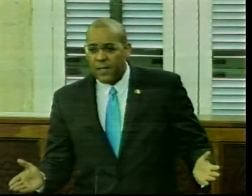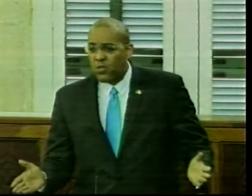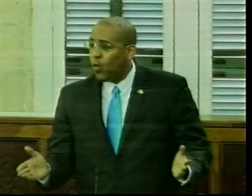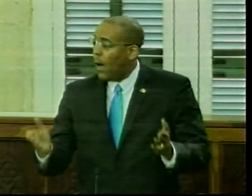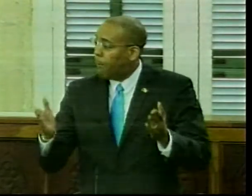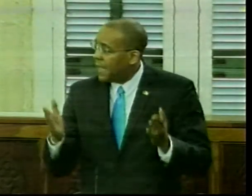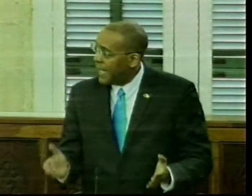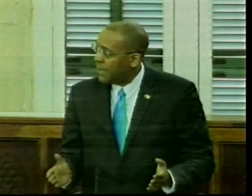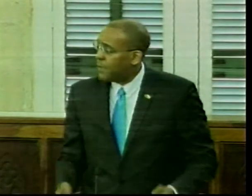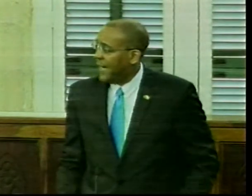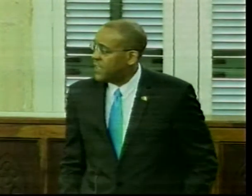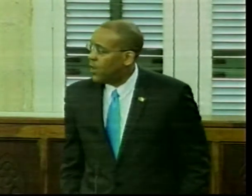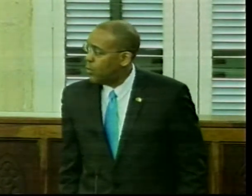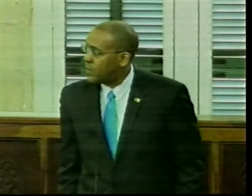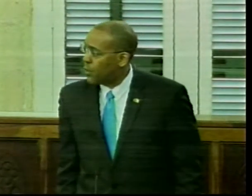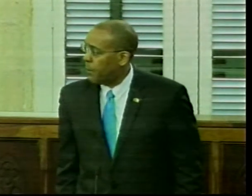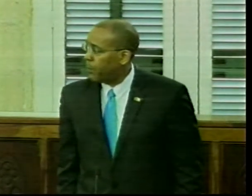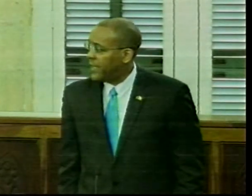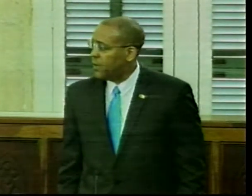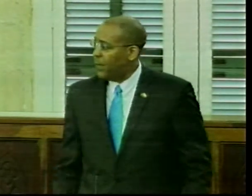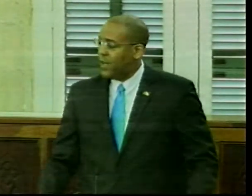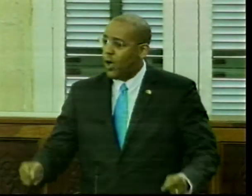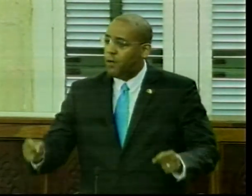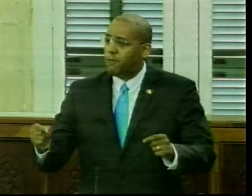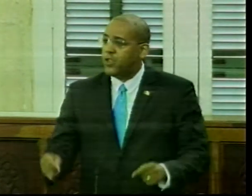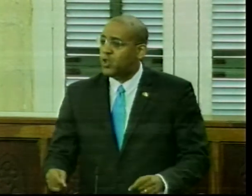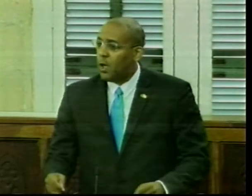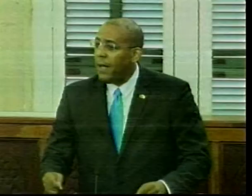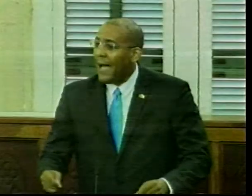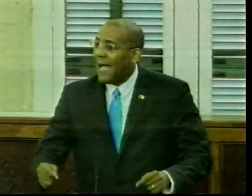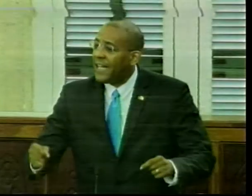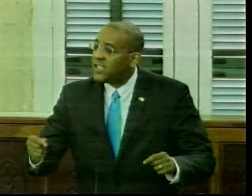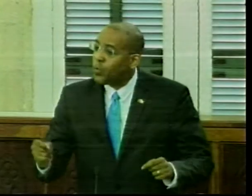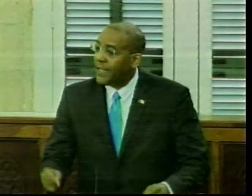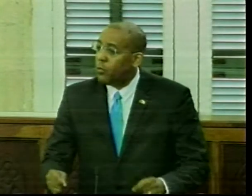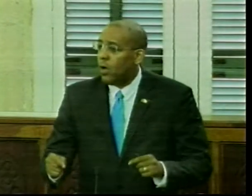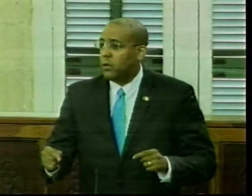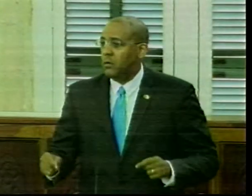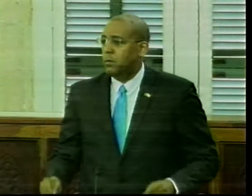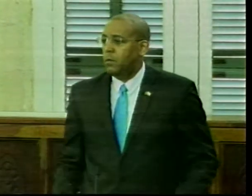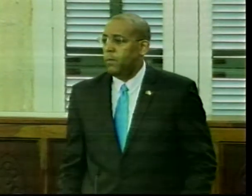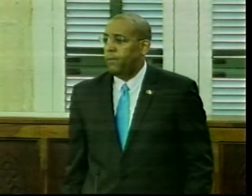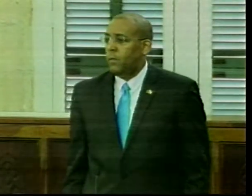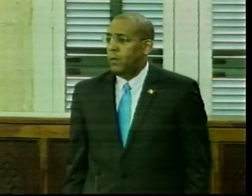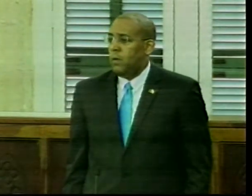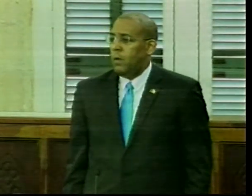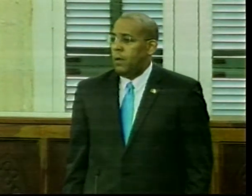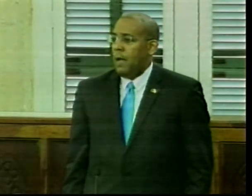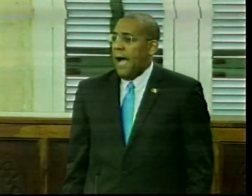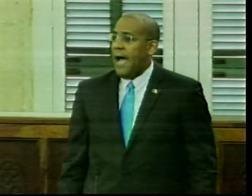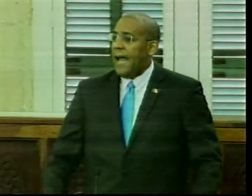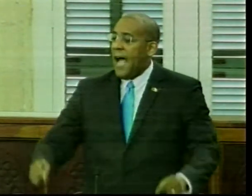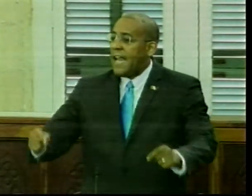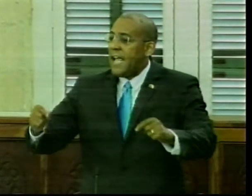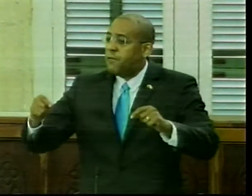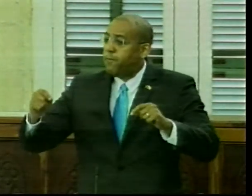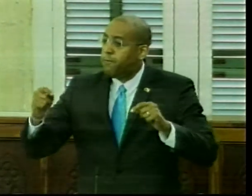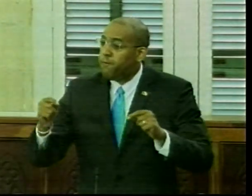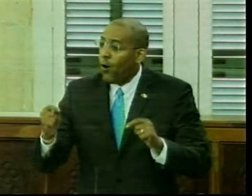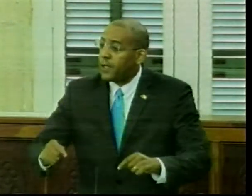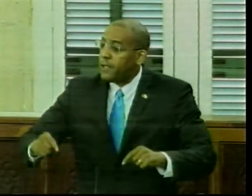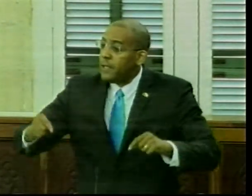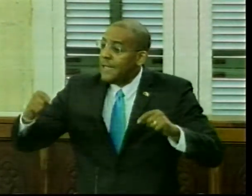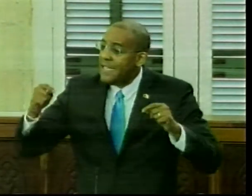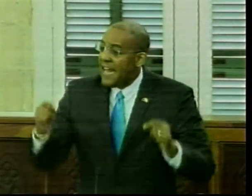families who applied to the NHC when they got their first job at age 21. And at age